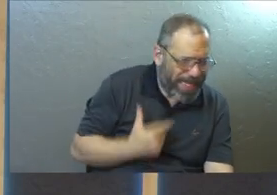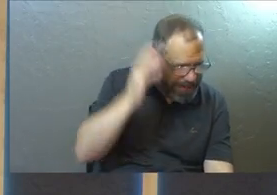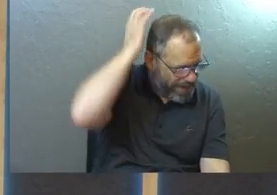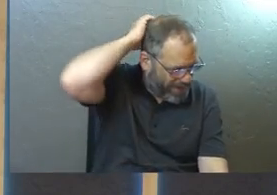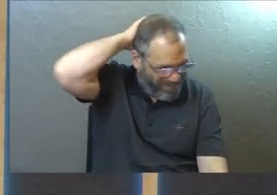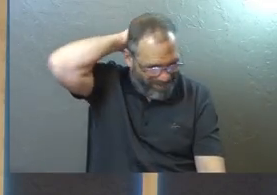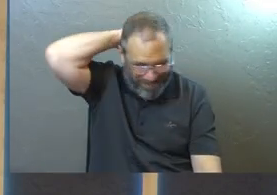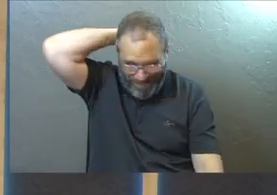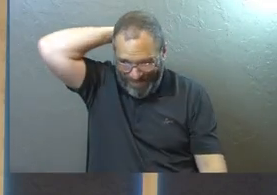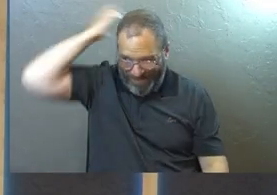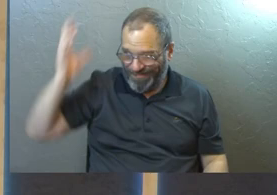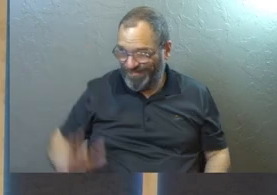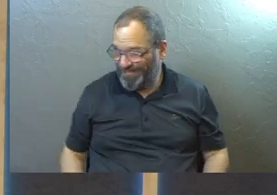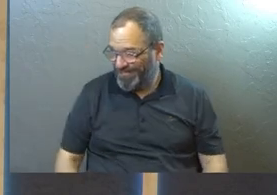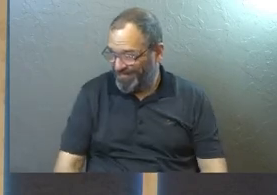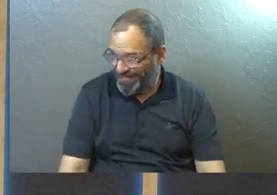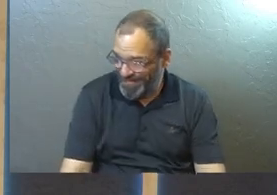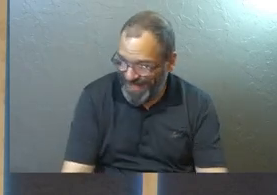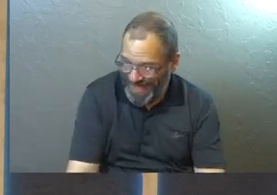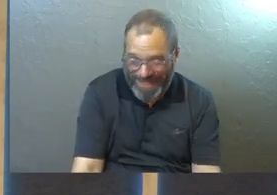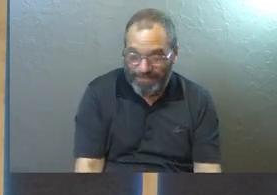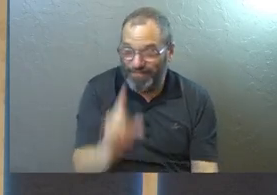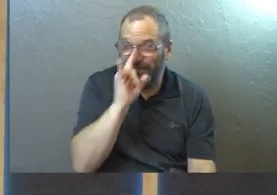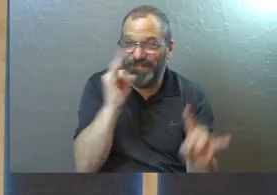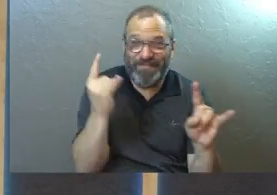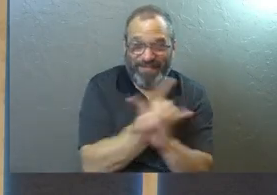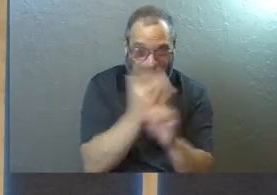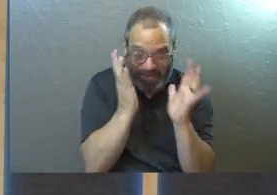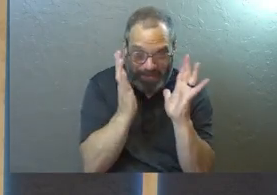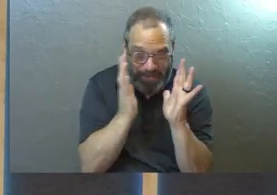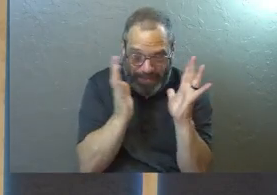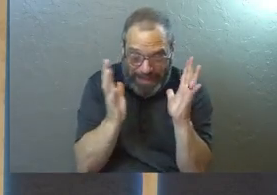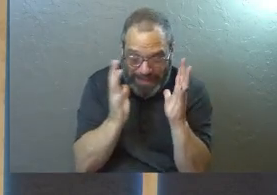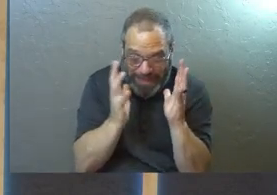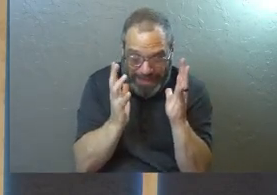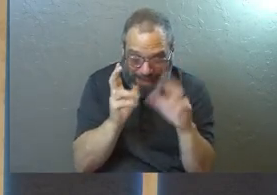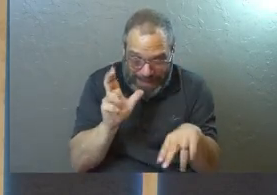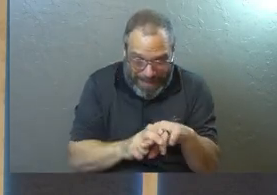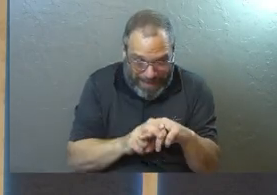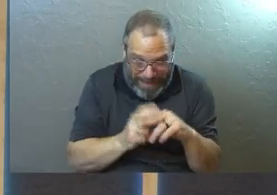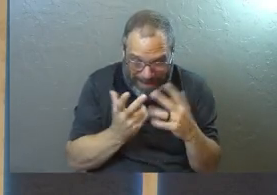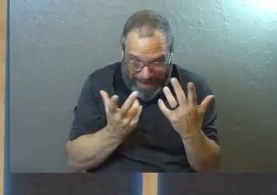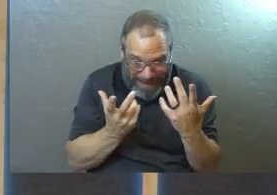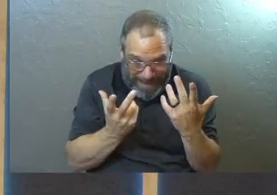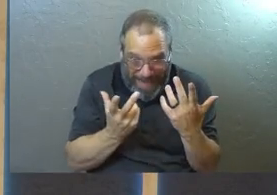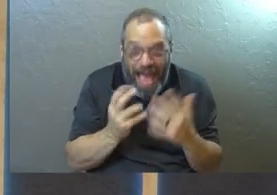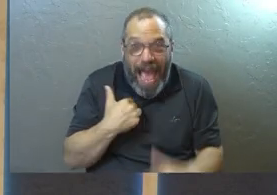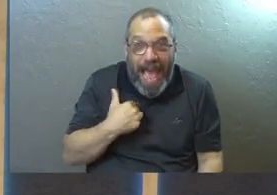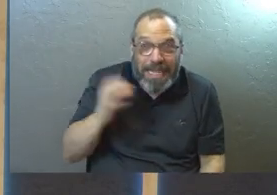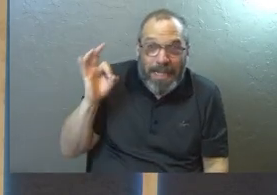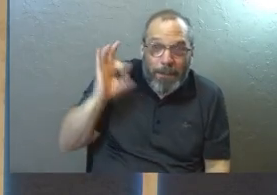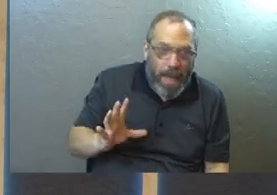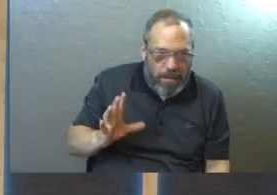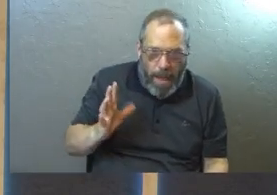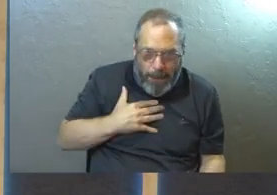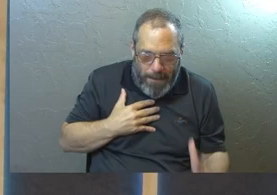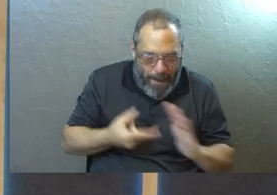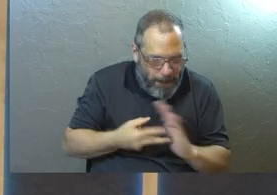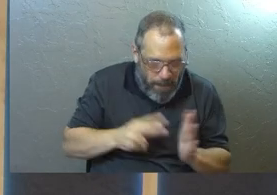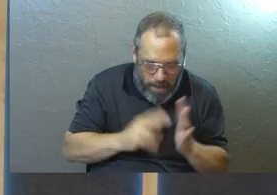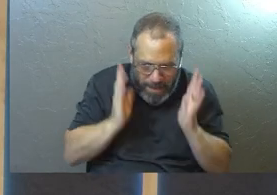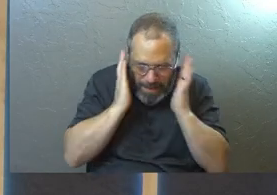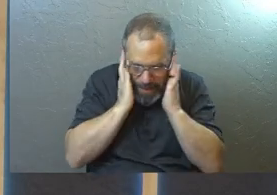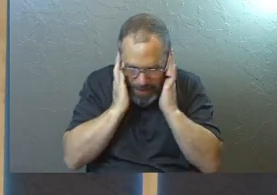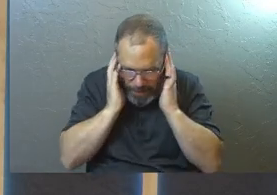Like, just doesn't make sense. and not only am I not doing stuff as a pastor is my purpose.